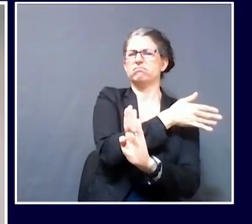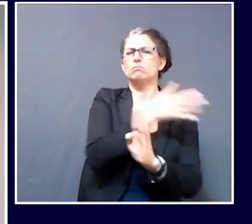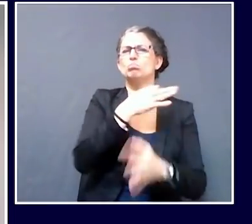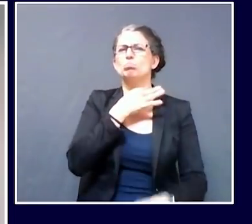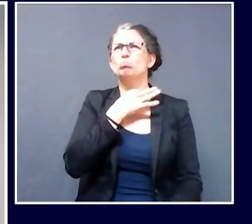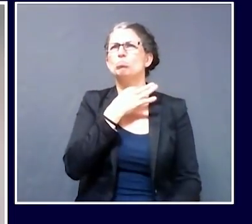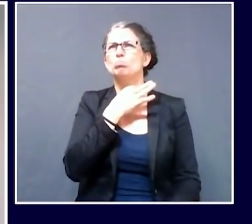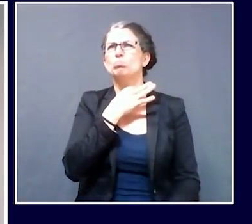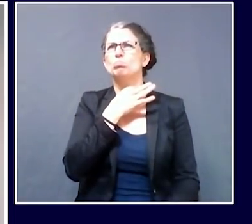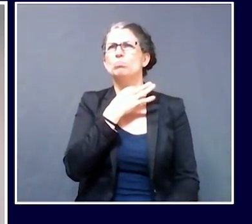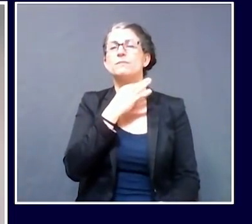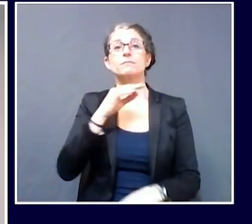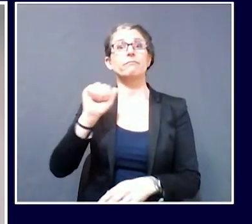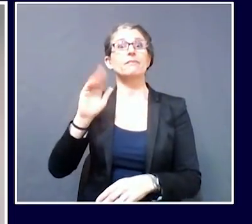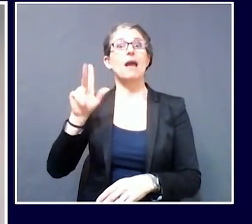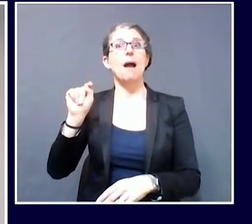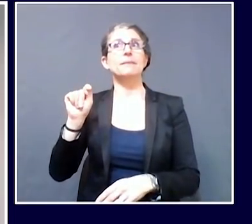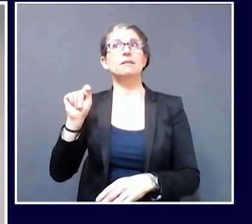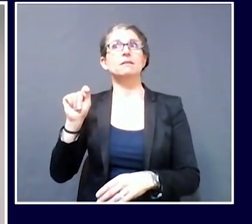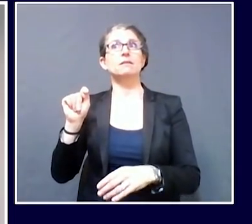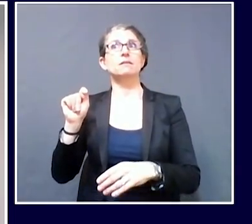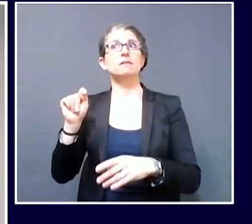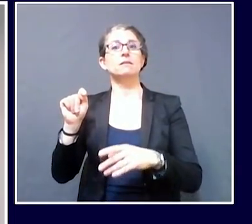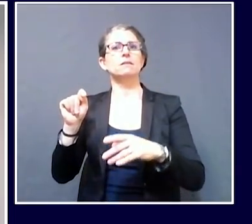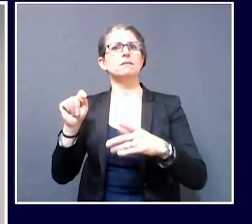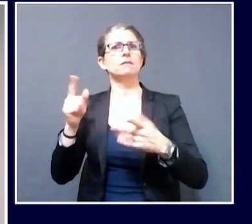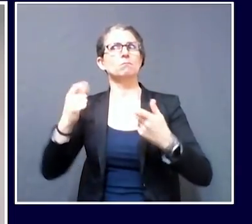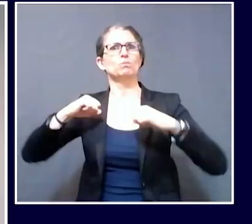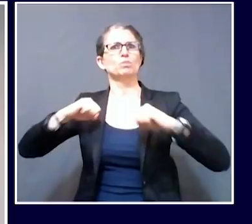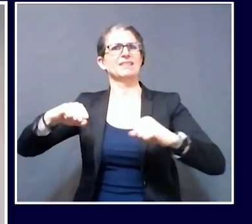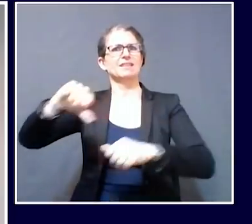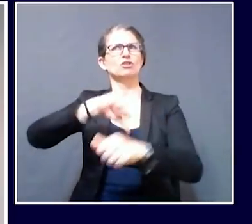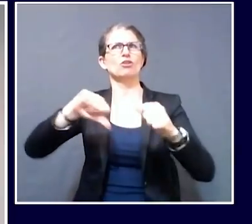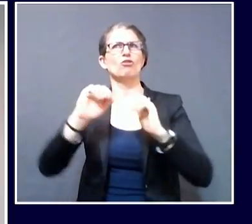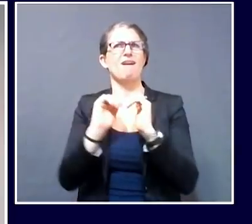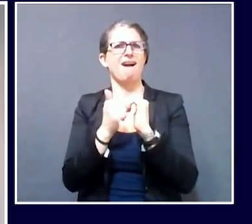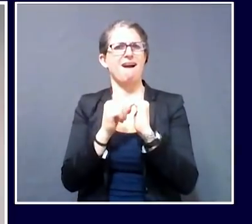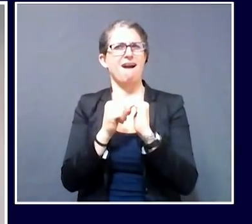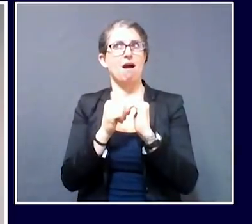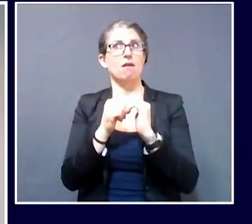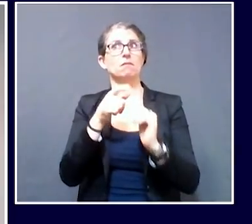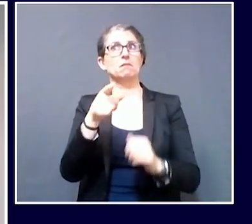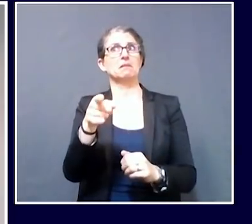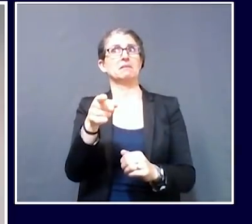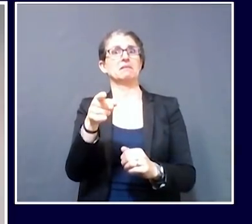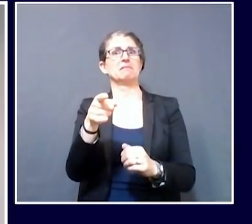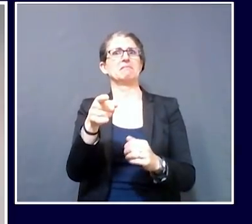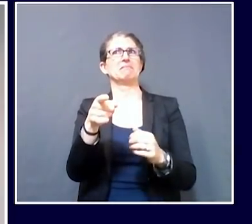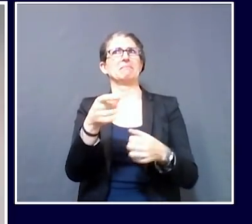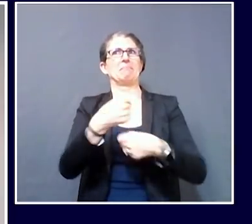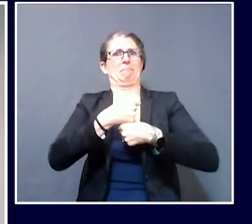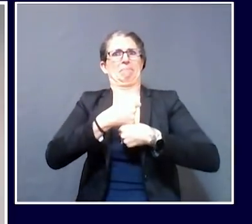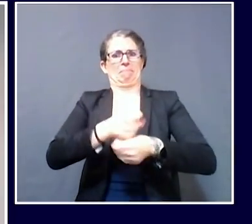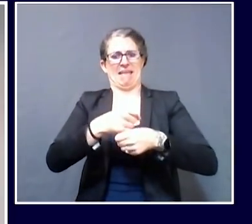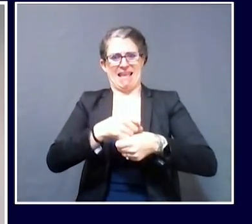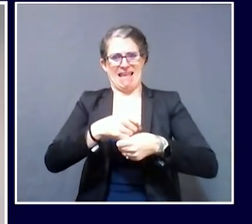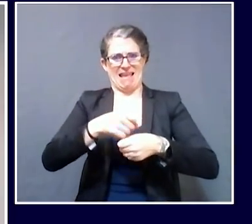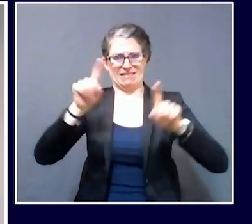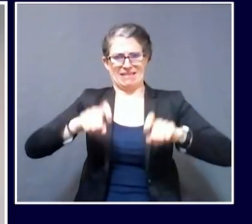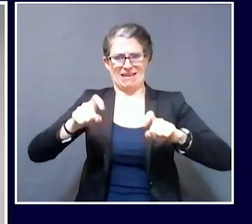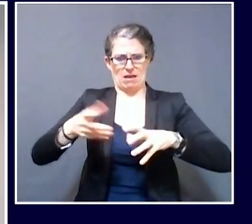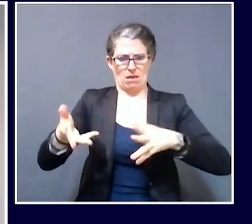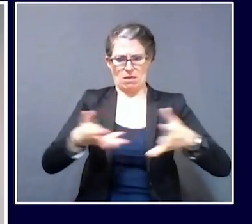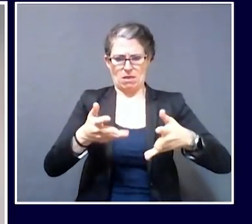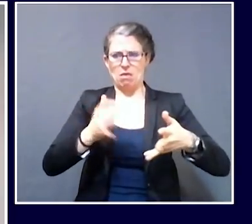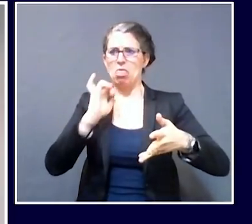testing materials that they create from possibly being infected with the virus? Sure. Caitlin, as you can imagine, that was